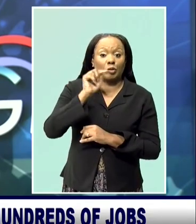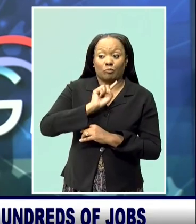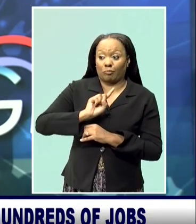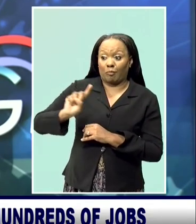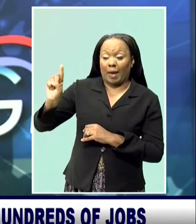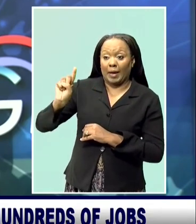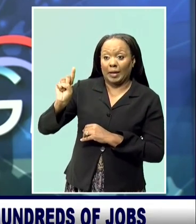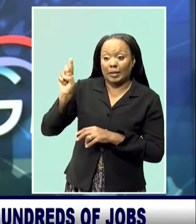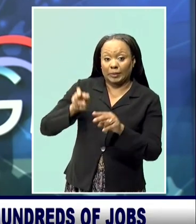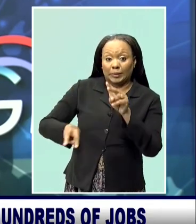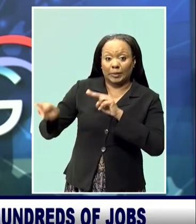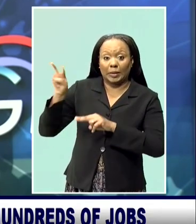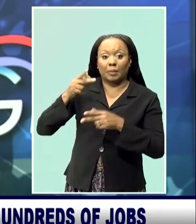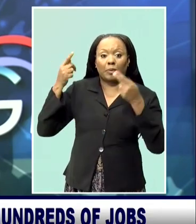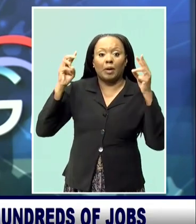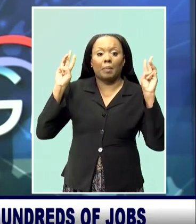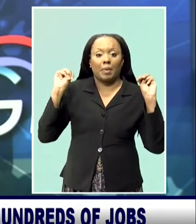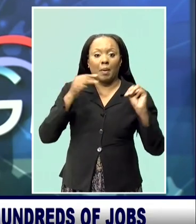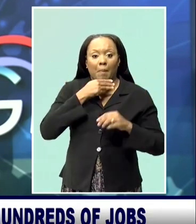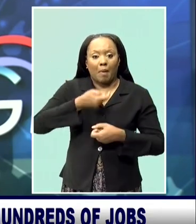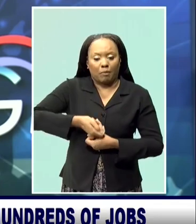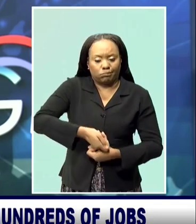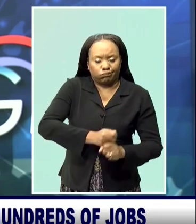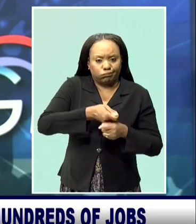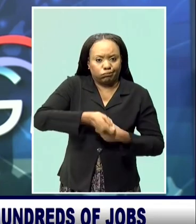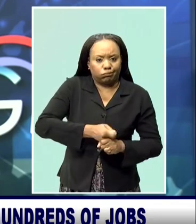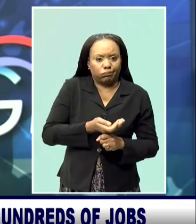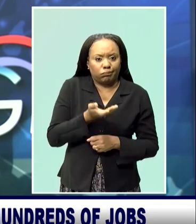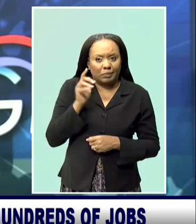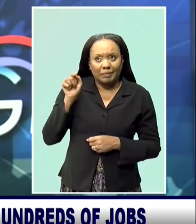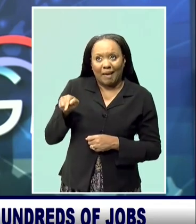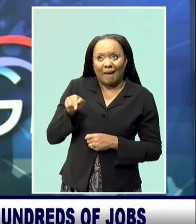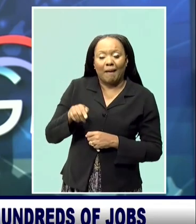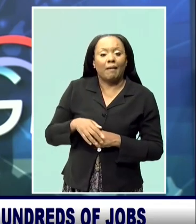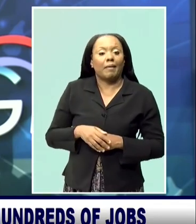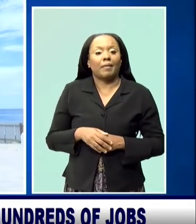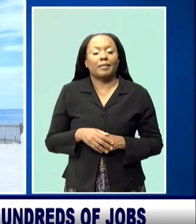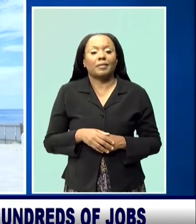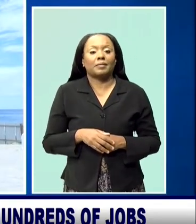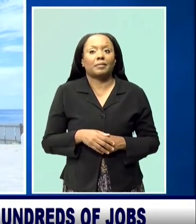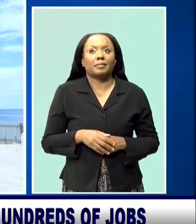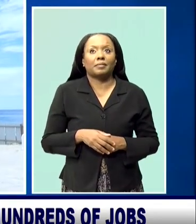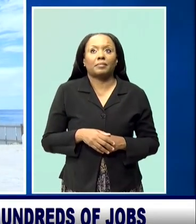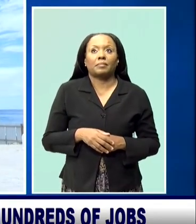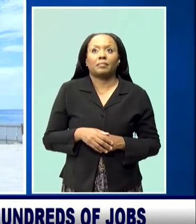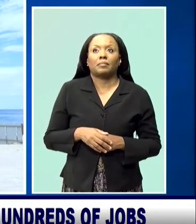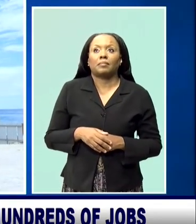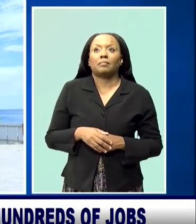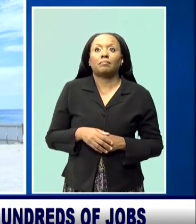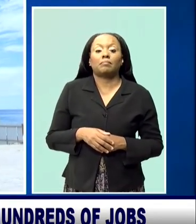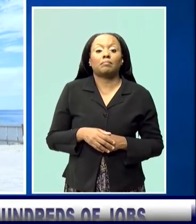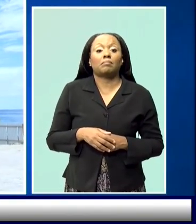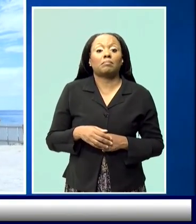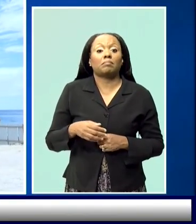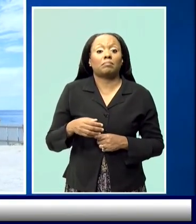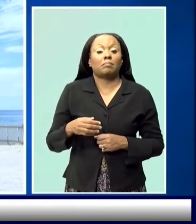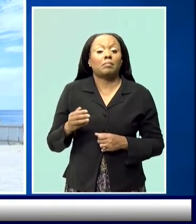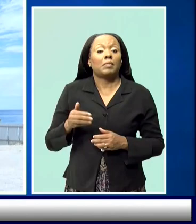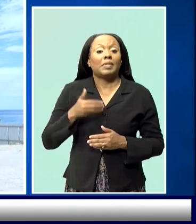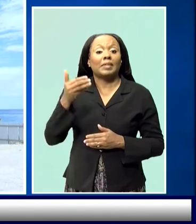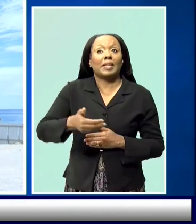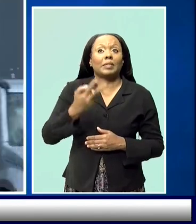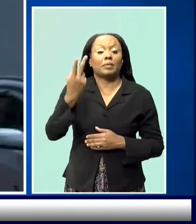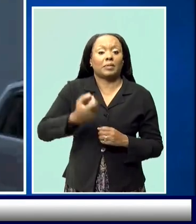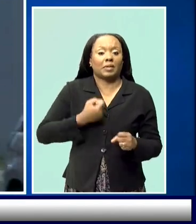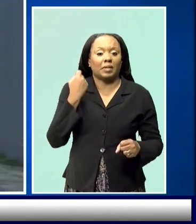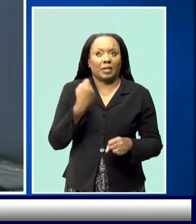Prime Minister Mia Amor motley broke ground at the Hastings site. In just about two years, the south coast of Barbados will have